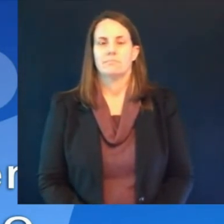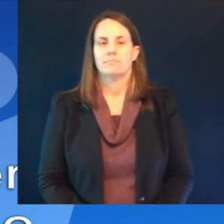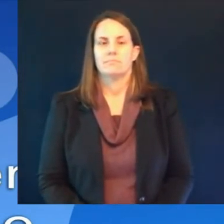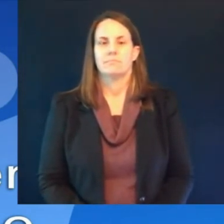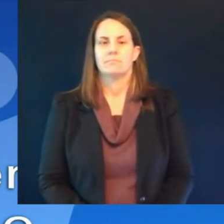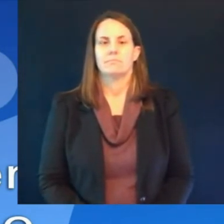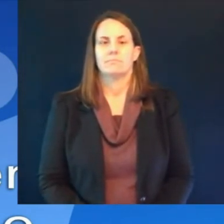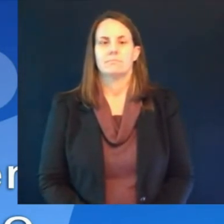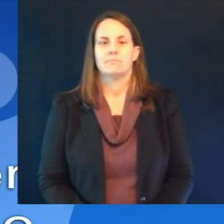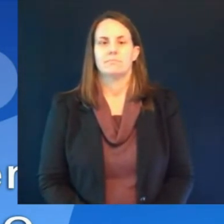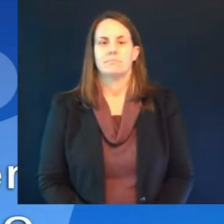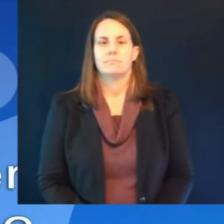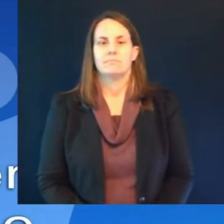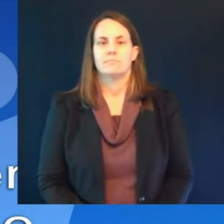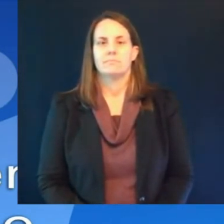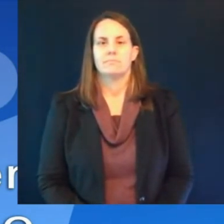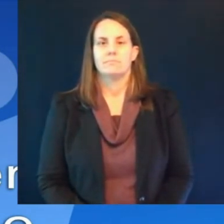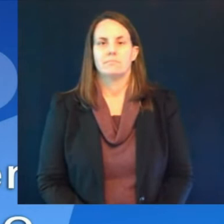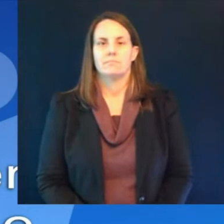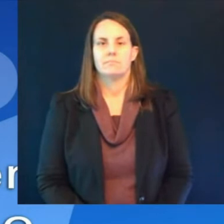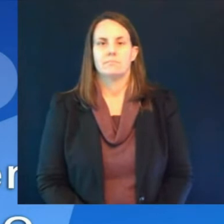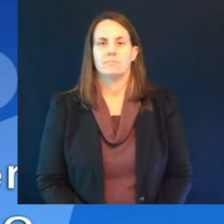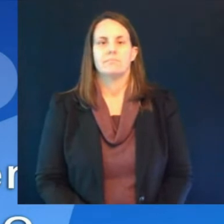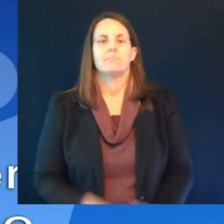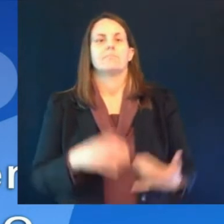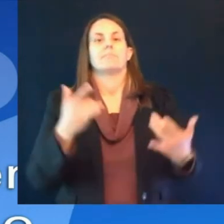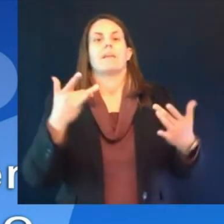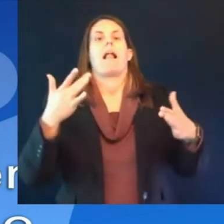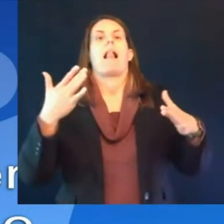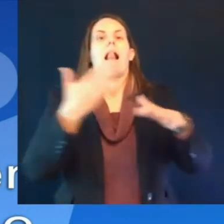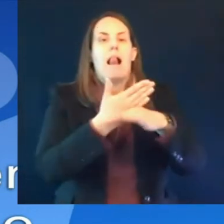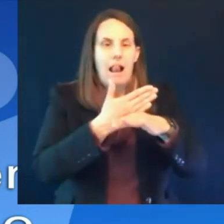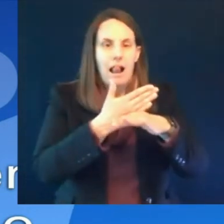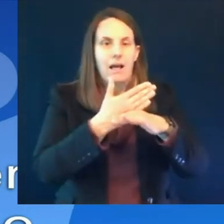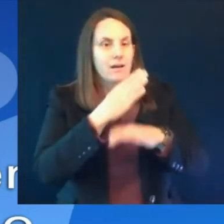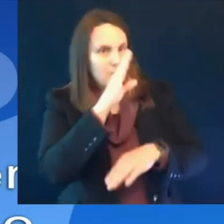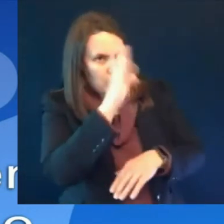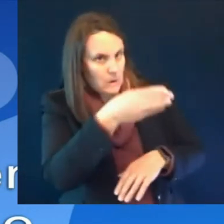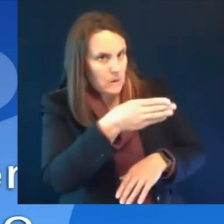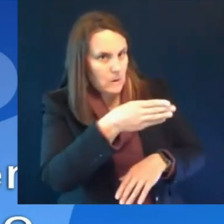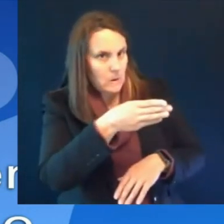okay we're moving on hi this is azal razai if i can still ask my question